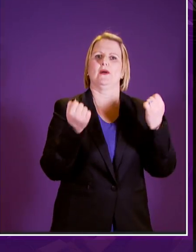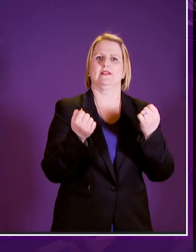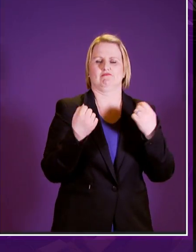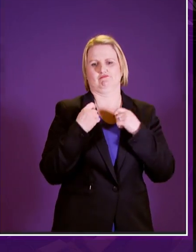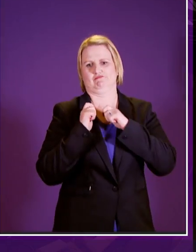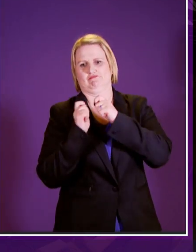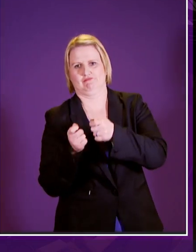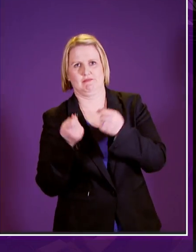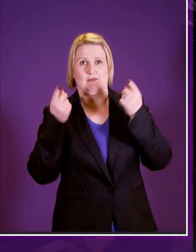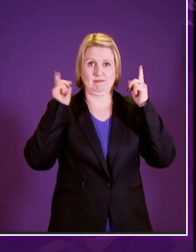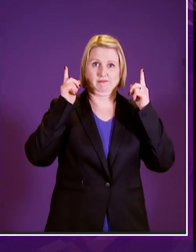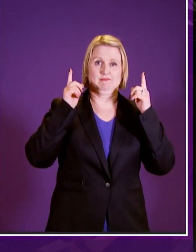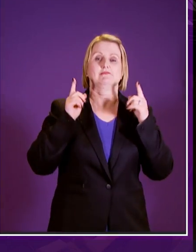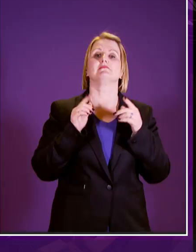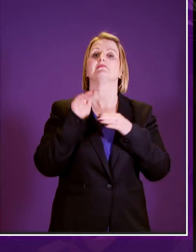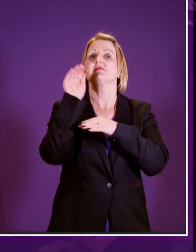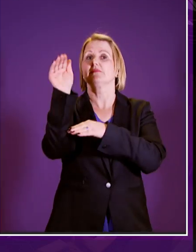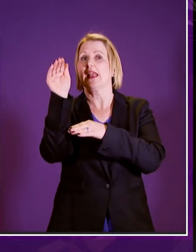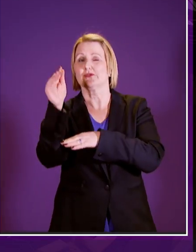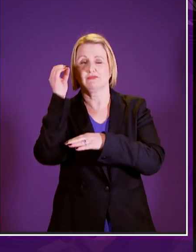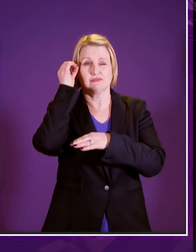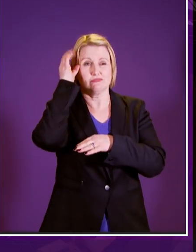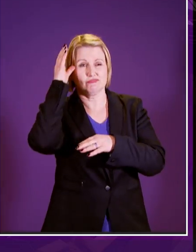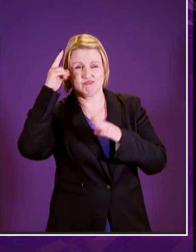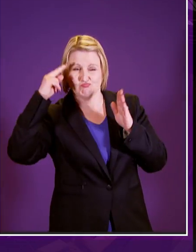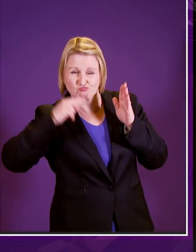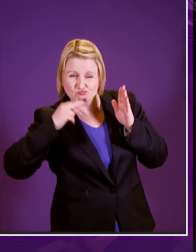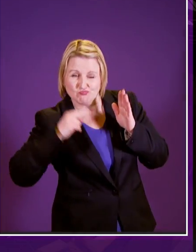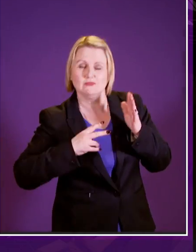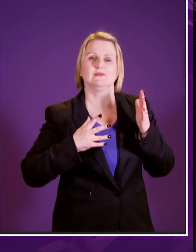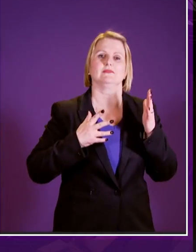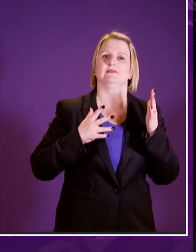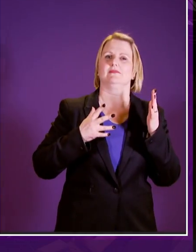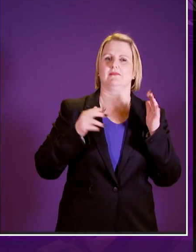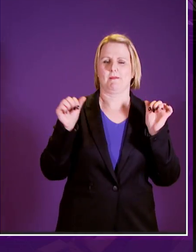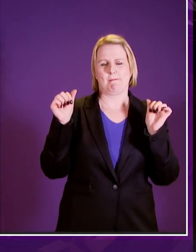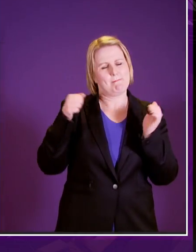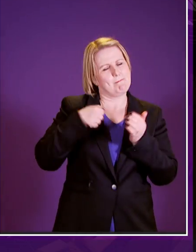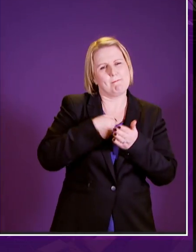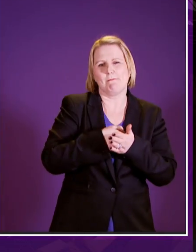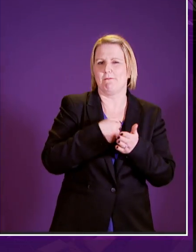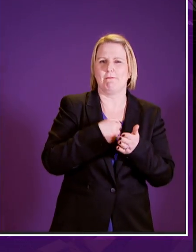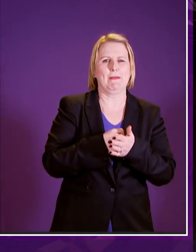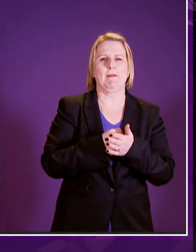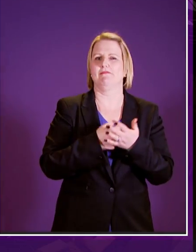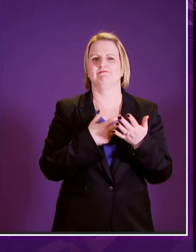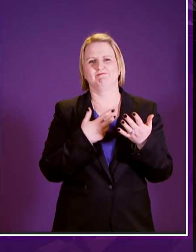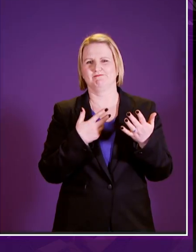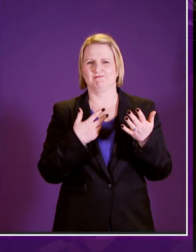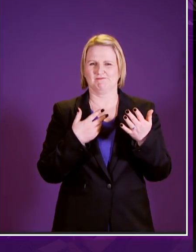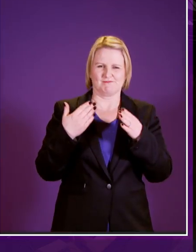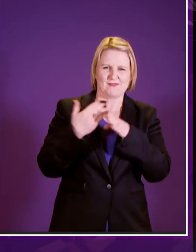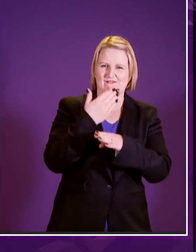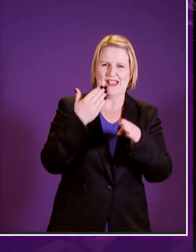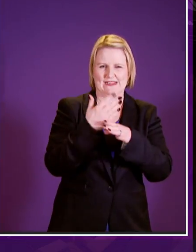for external or expert scrutiny and with only minimal and plainly unsatisfactory provision for